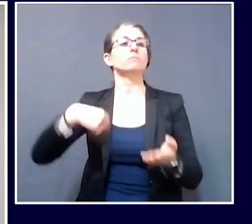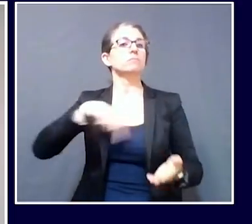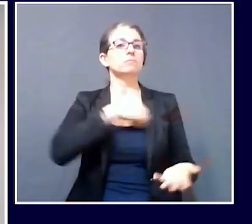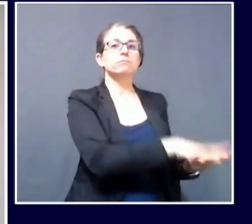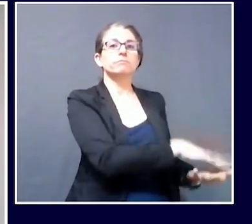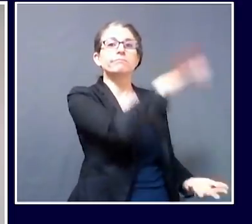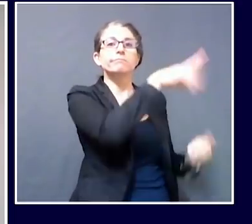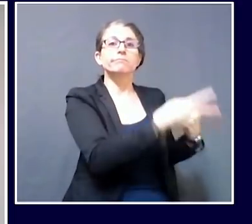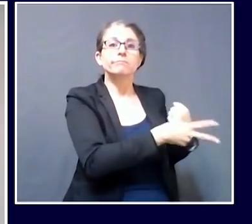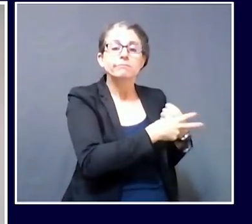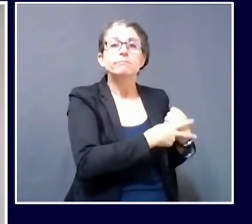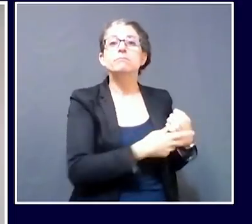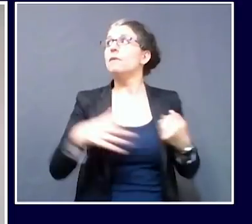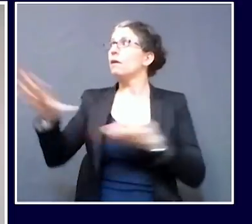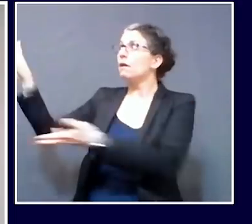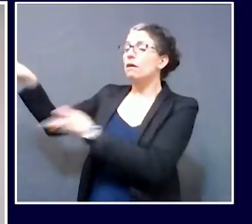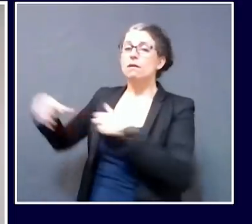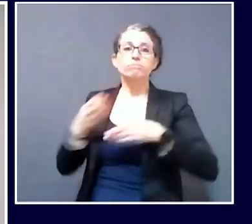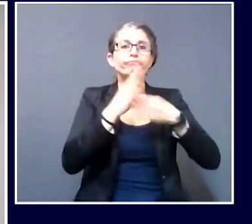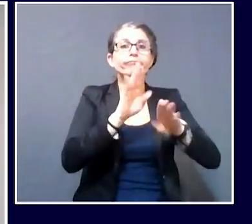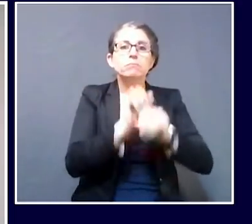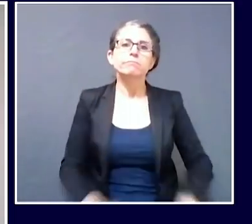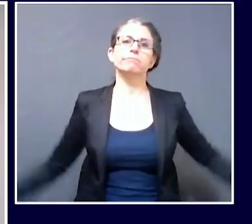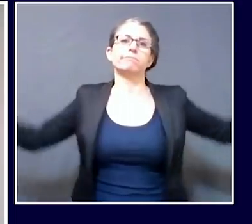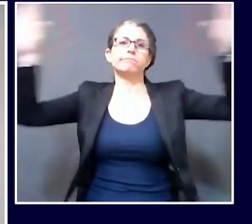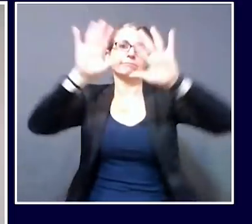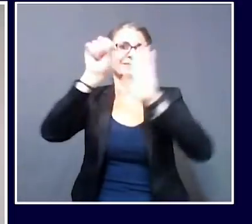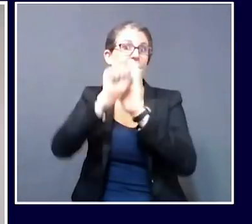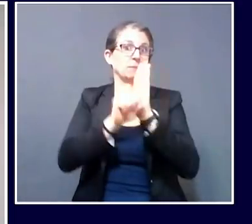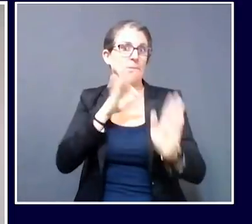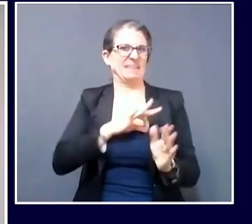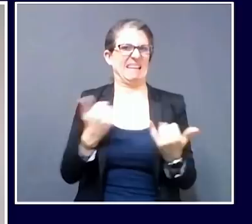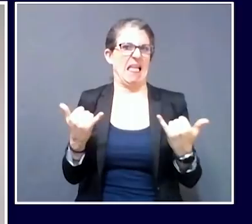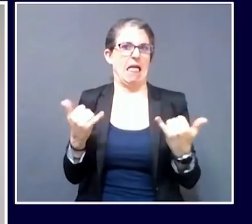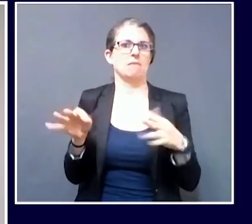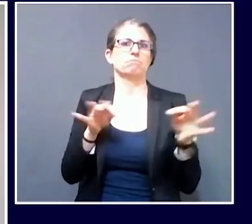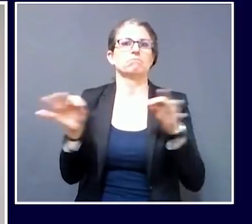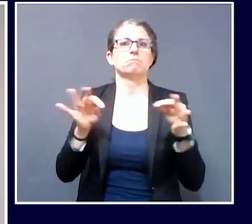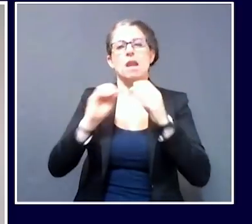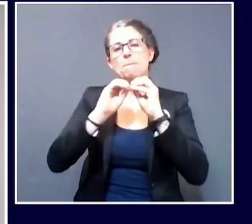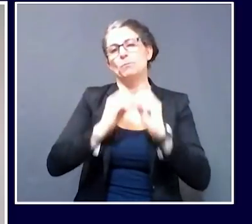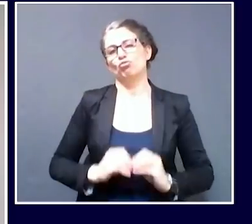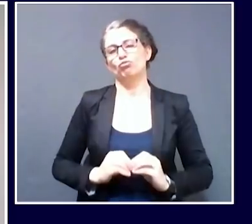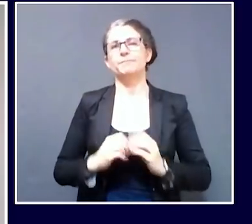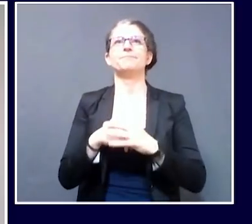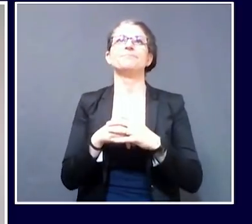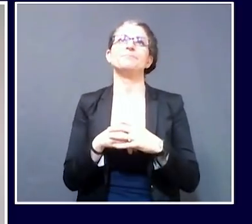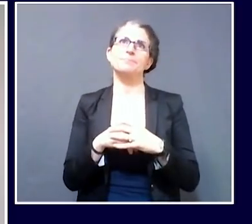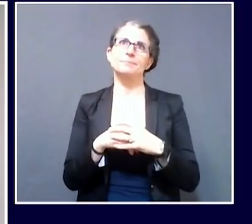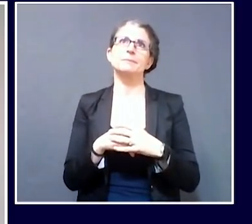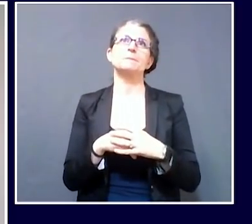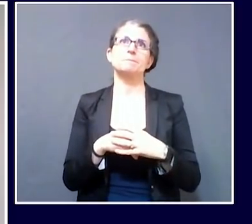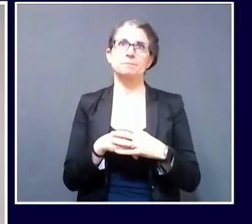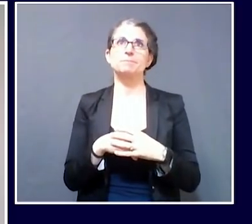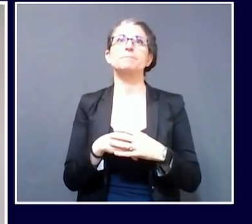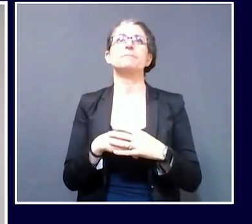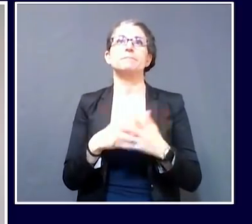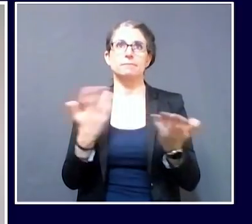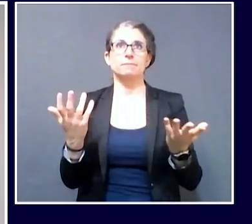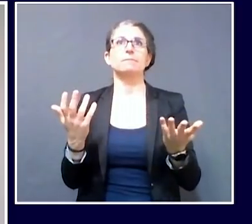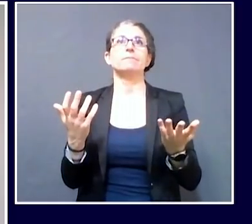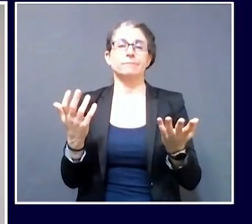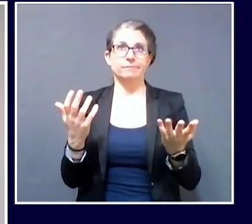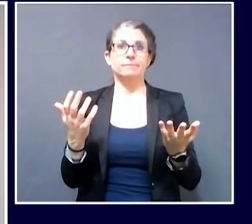things stand there. Let's first talk about one of the most critical pieces of the overall testing architecture,